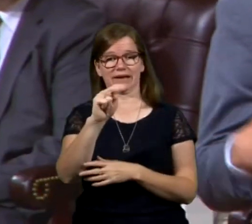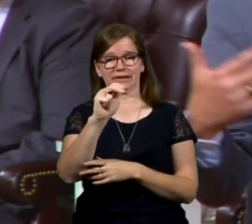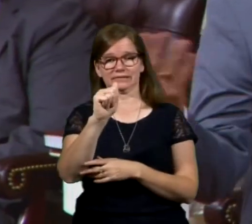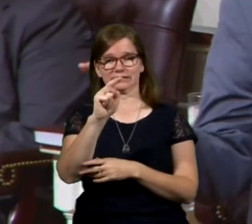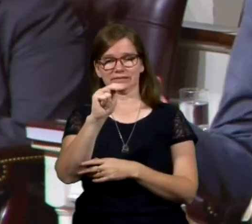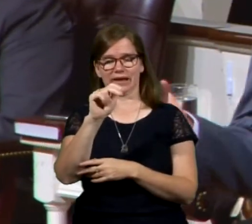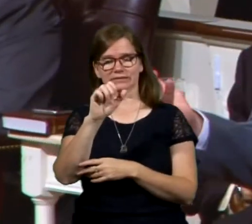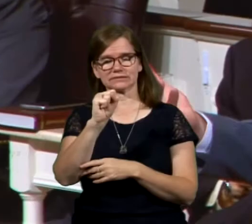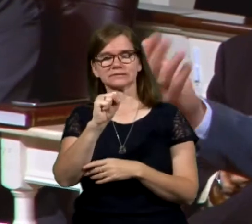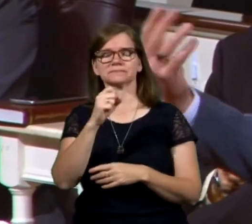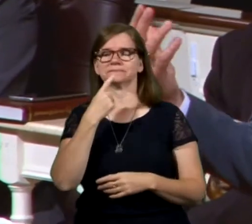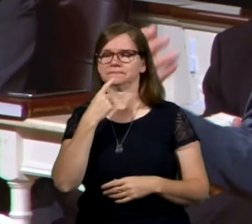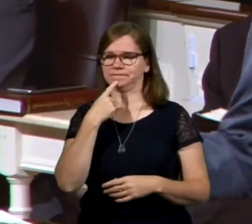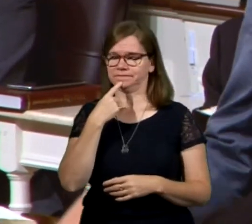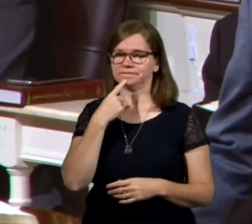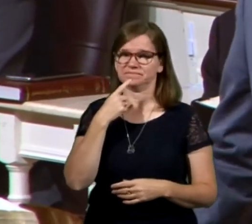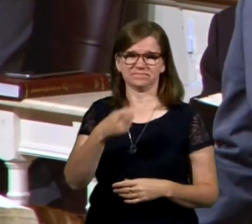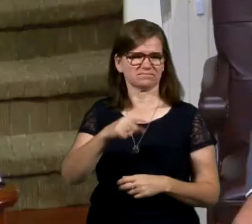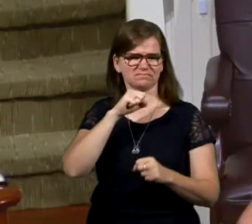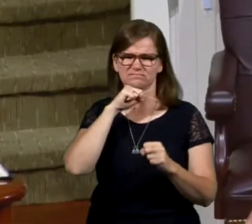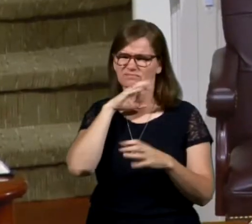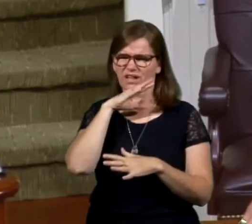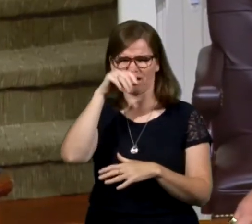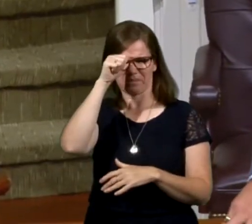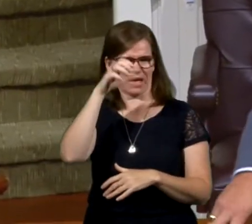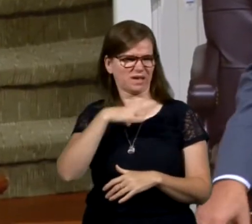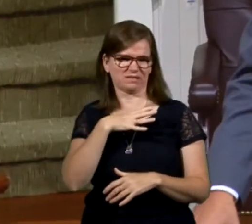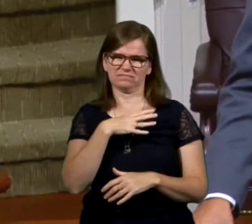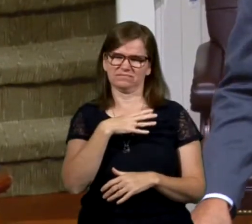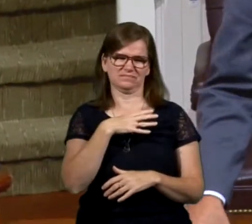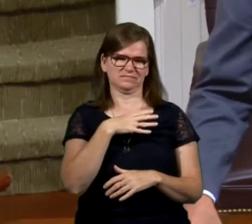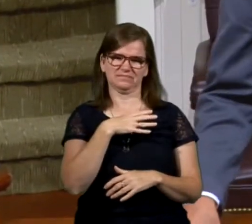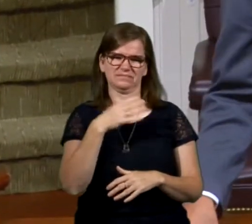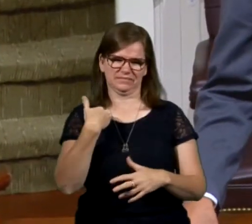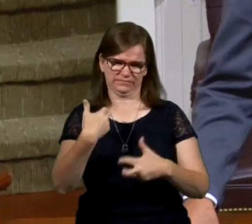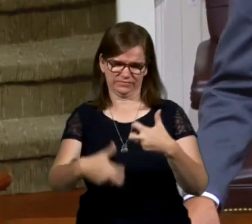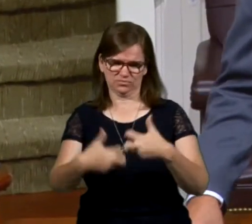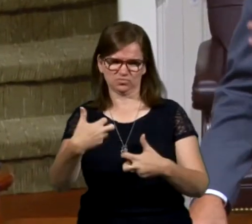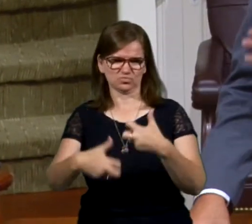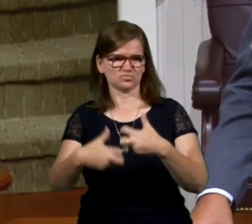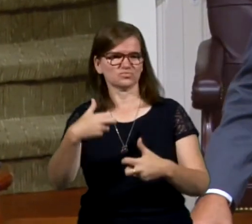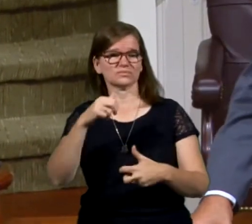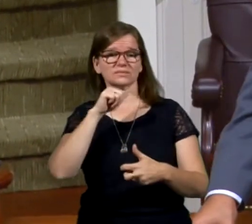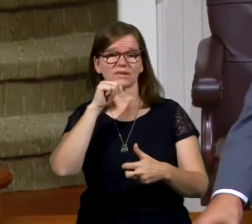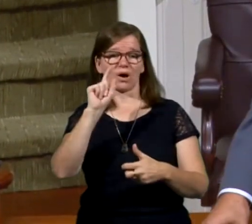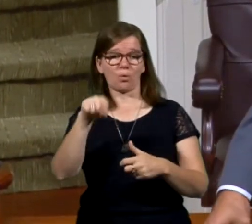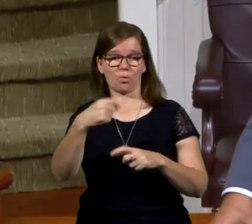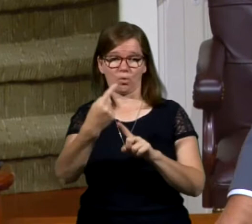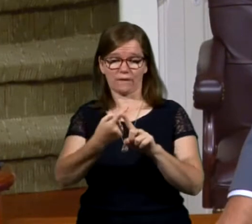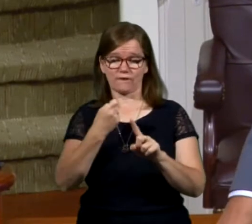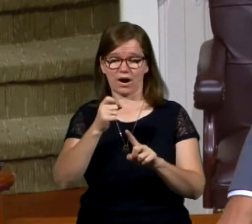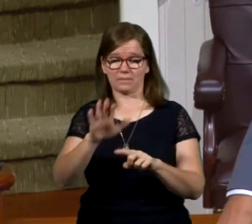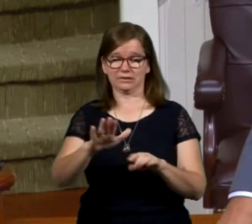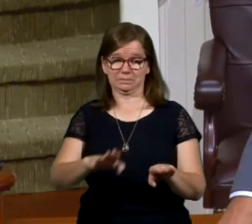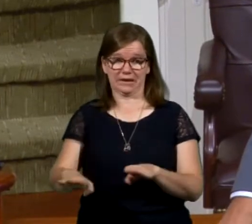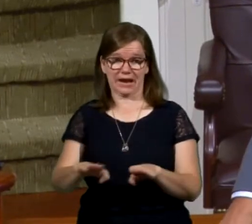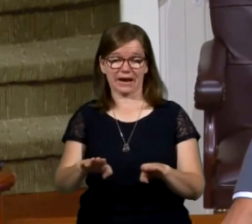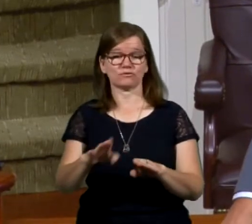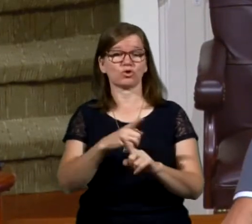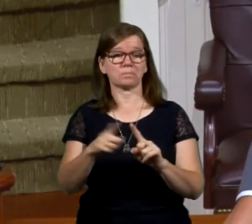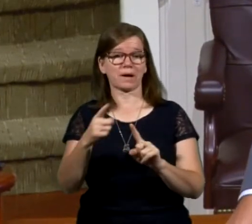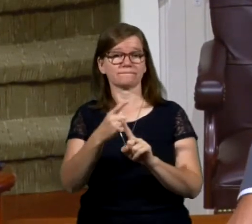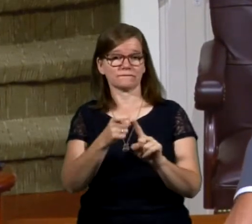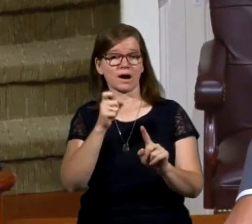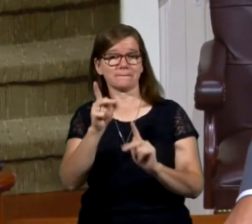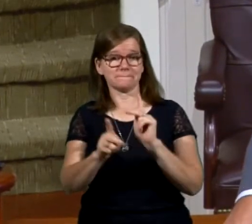Ananias said he is a foul man. He's obviously got some issues. Not only from what his conduct here, but from those